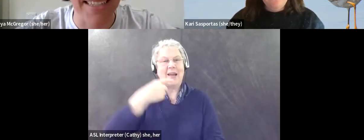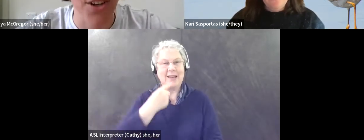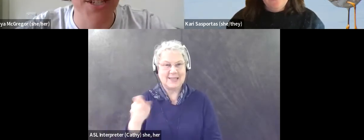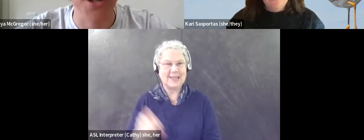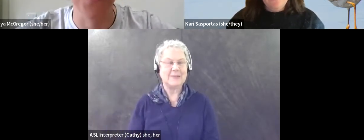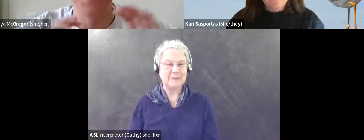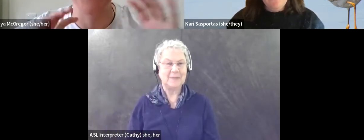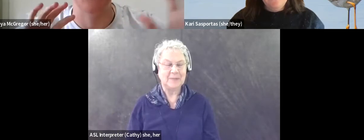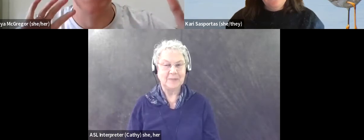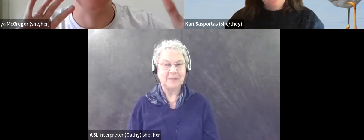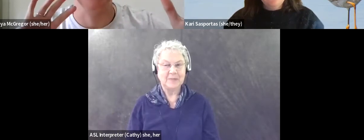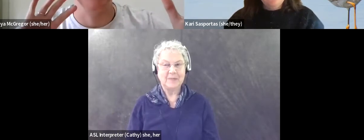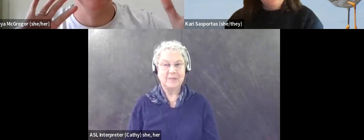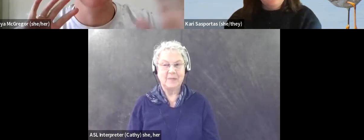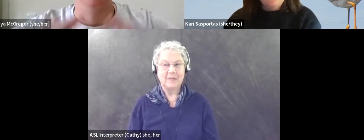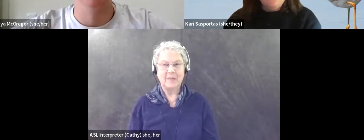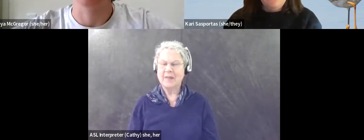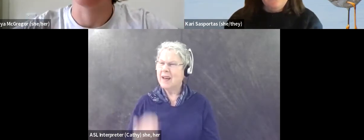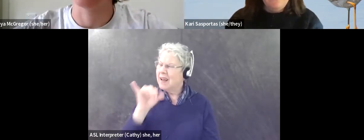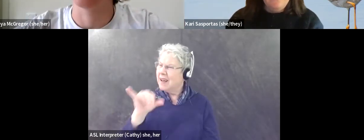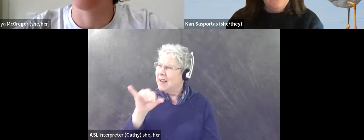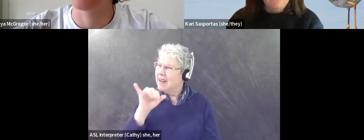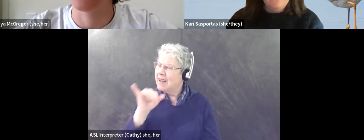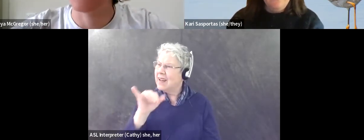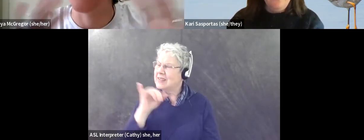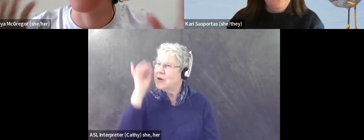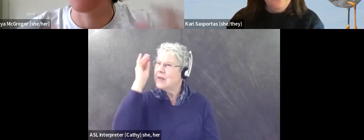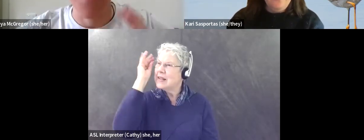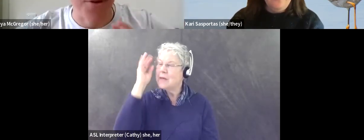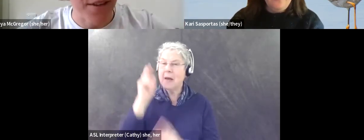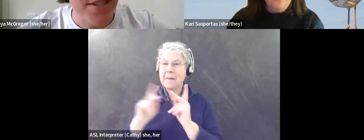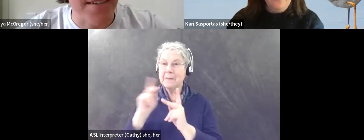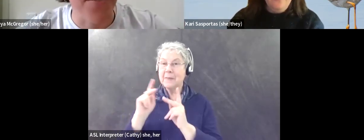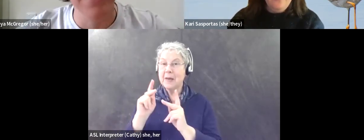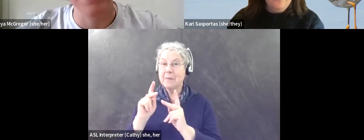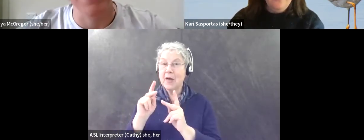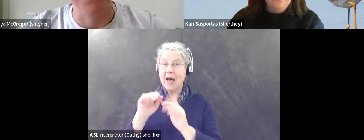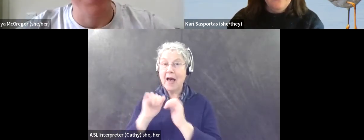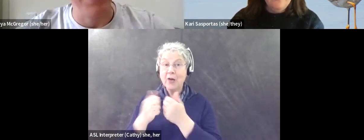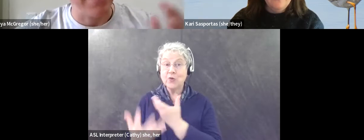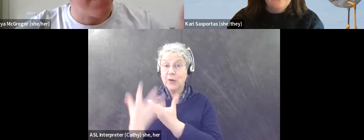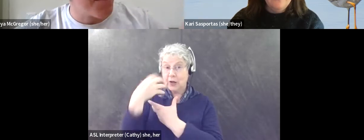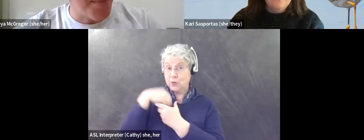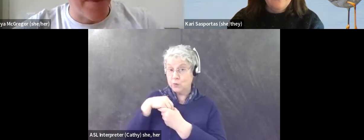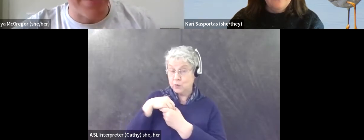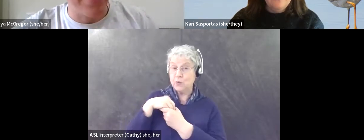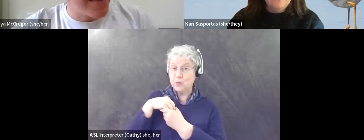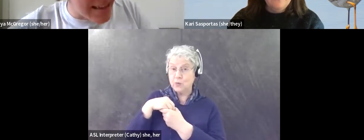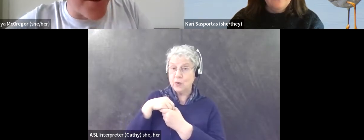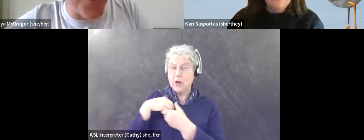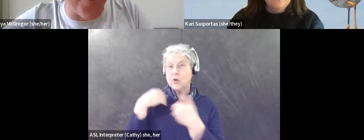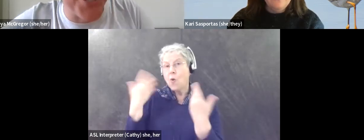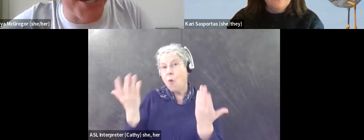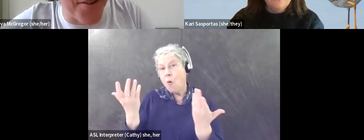Yeah. So, so people, I'm thinking of folks, ways people can be more inclusive is maybe